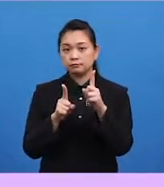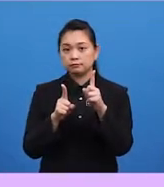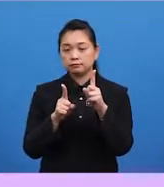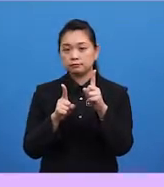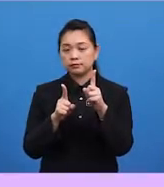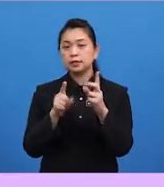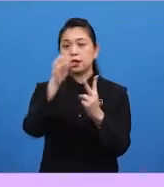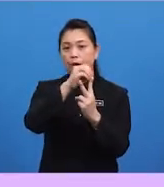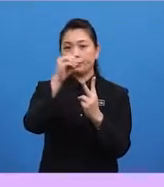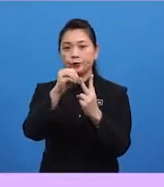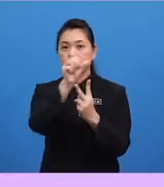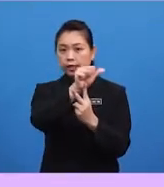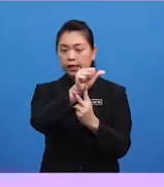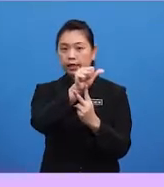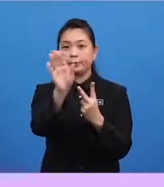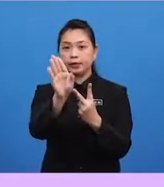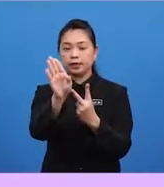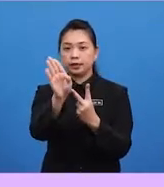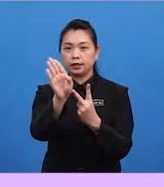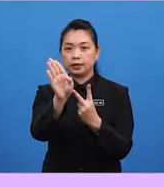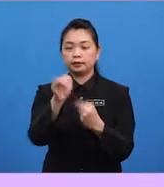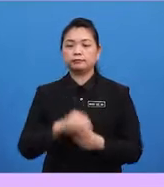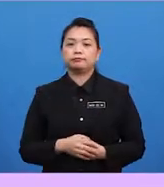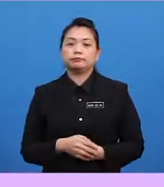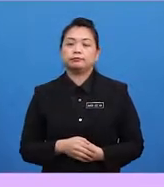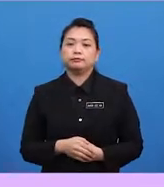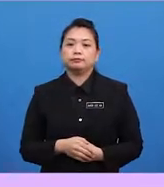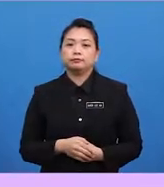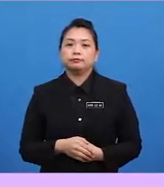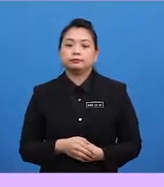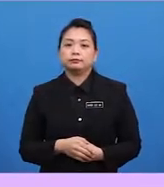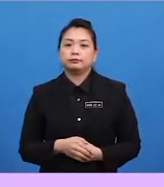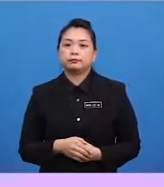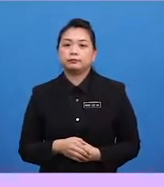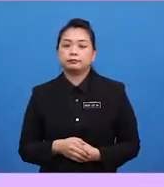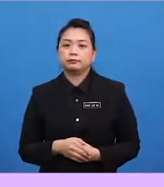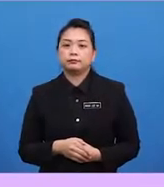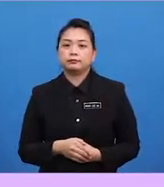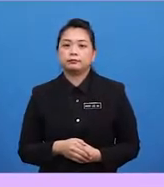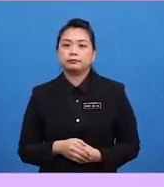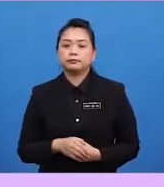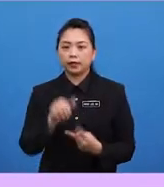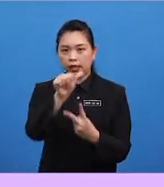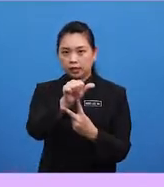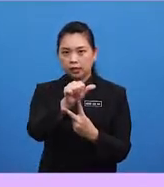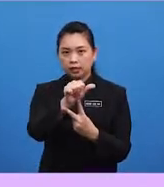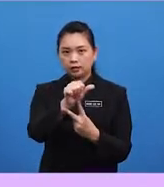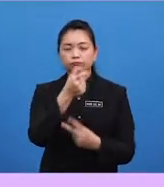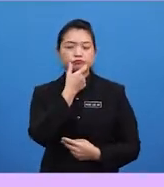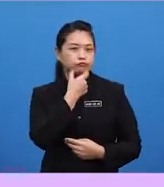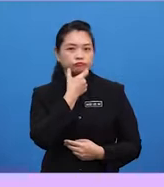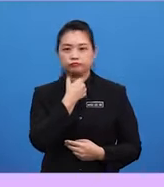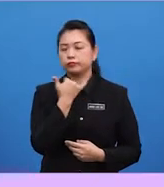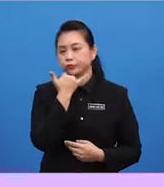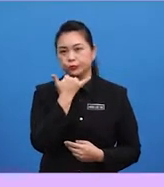Is it option A or option B? If your answer is A, sadly, you are